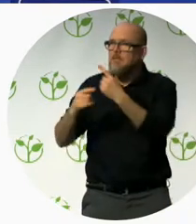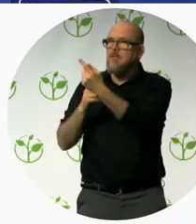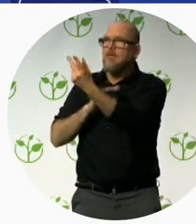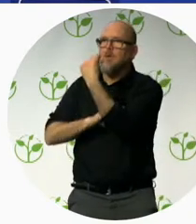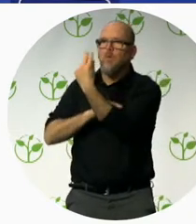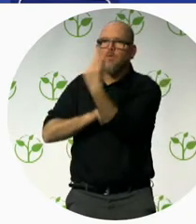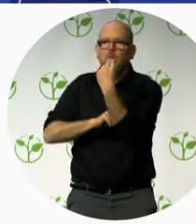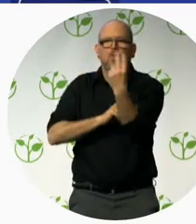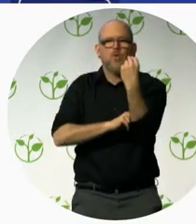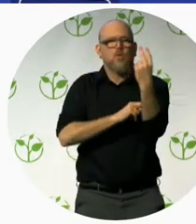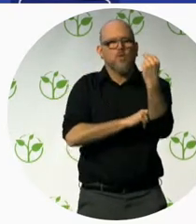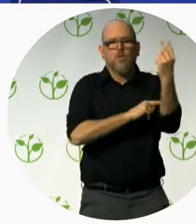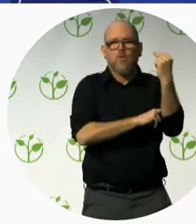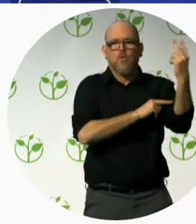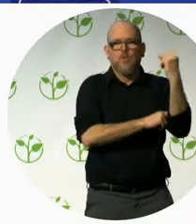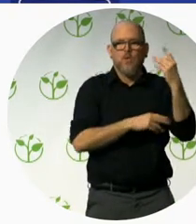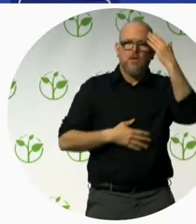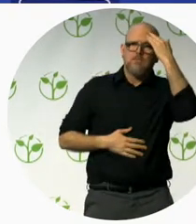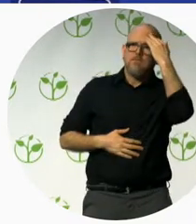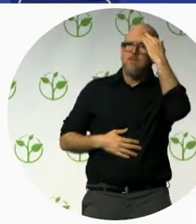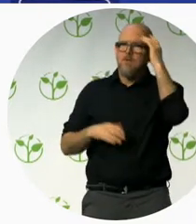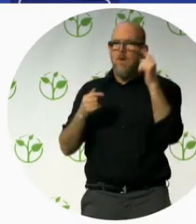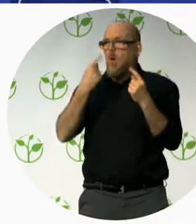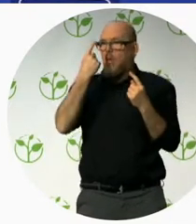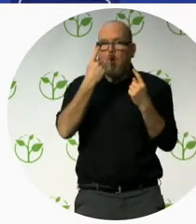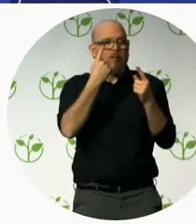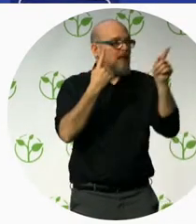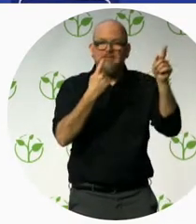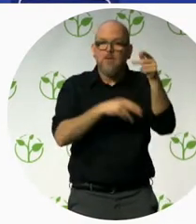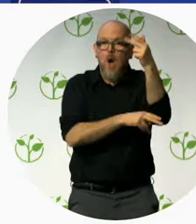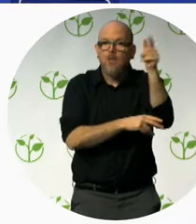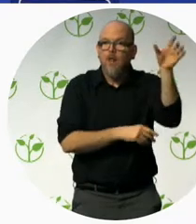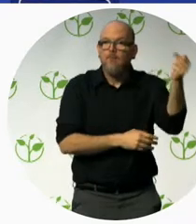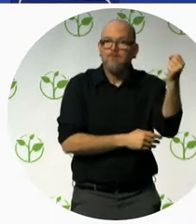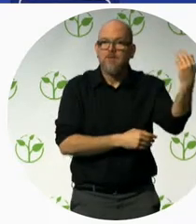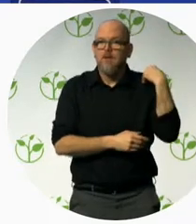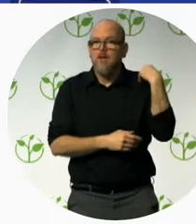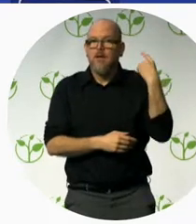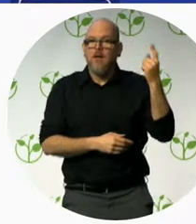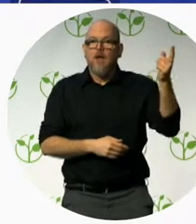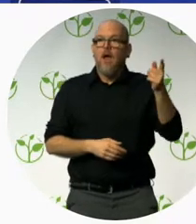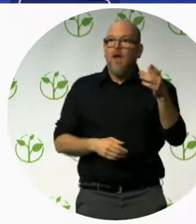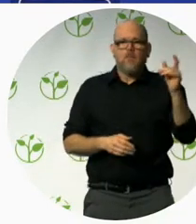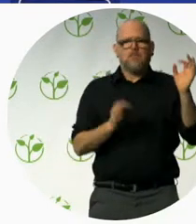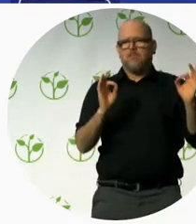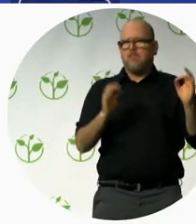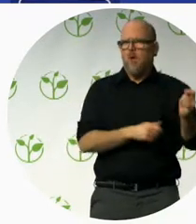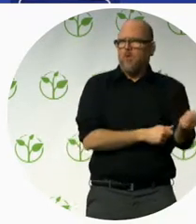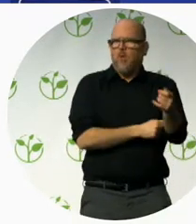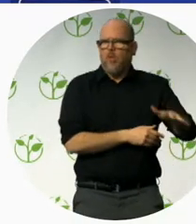could find one hotel told me where I could play golf, another told me where I could rent a horse, and a third told me